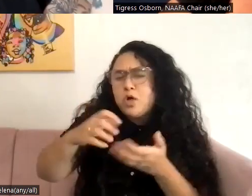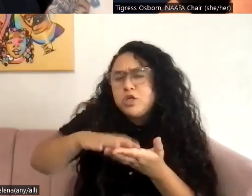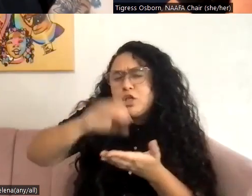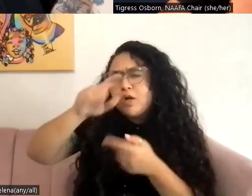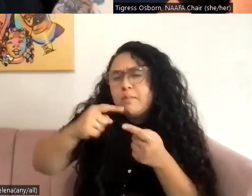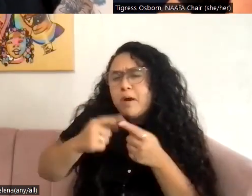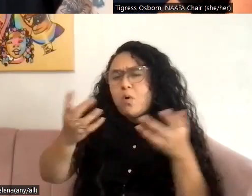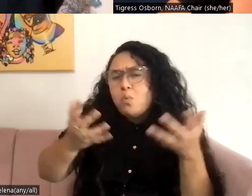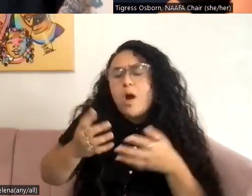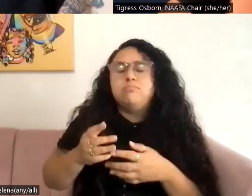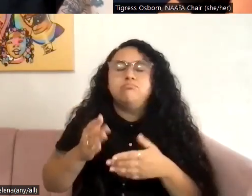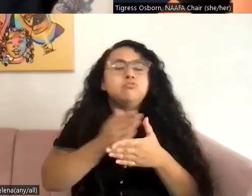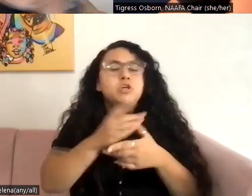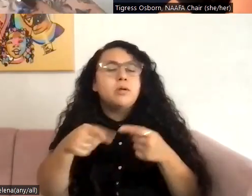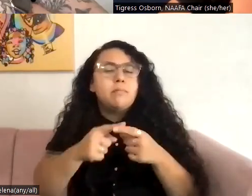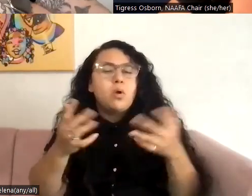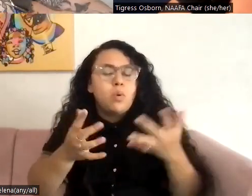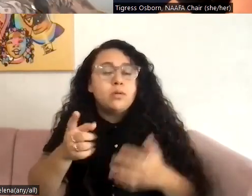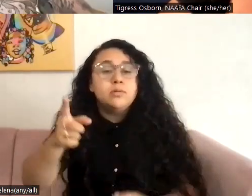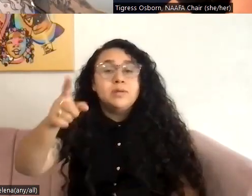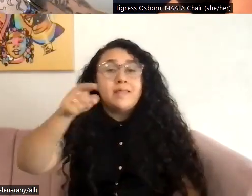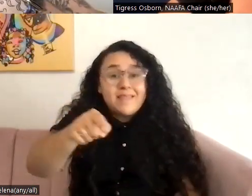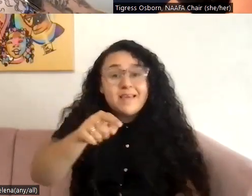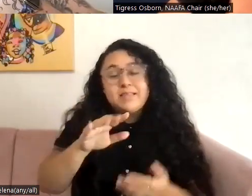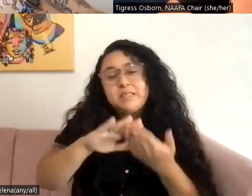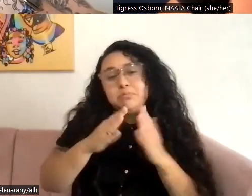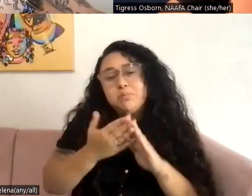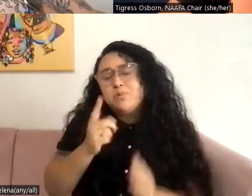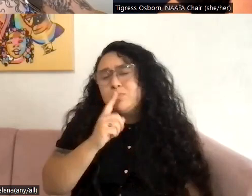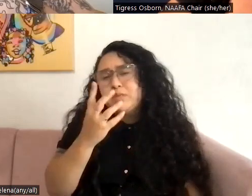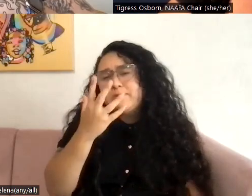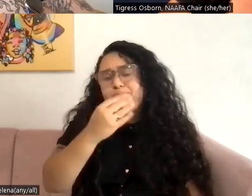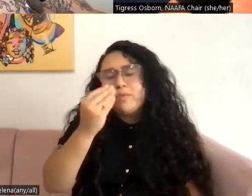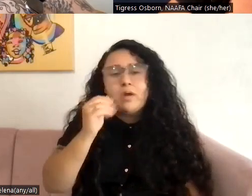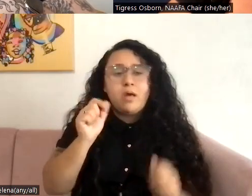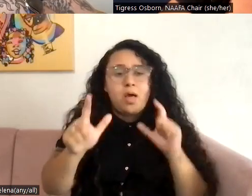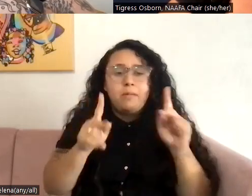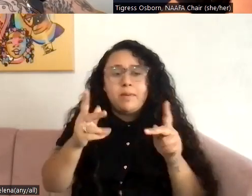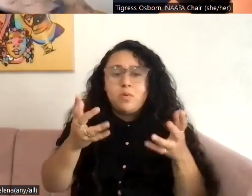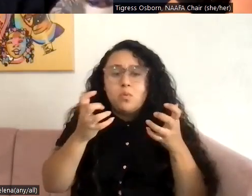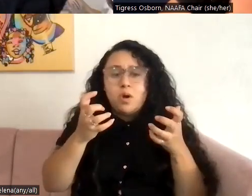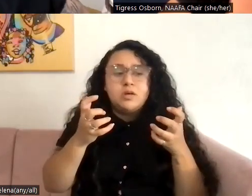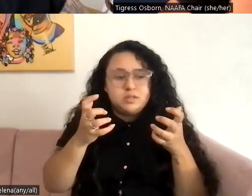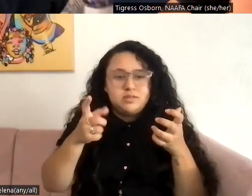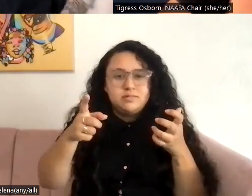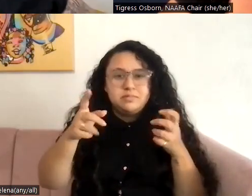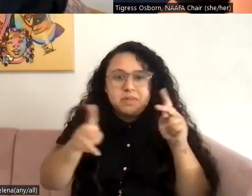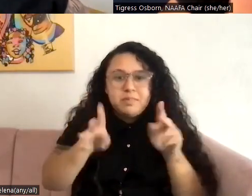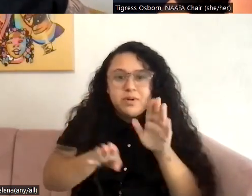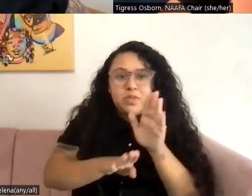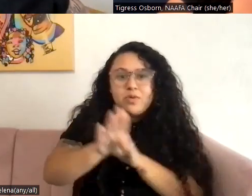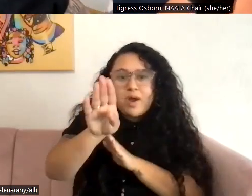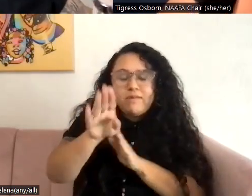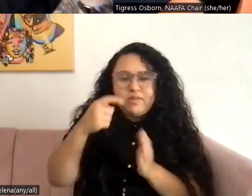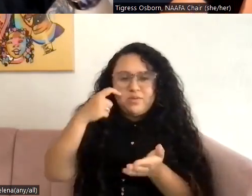people, this community is beautiful because everybody wants everyone to thrive is what I